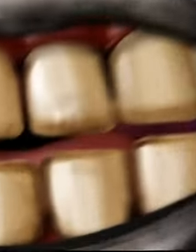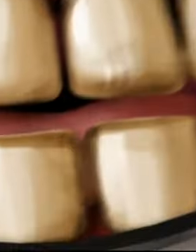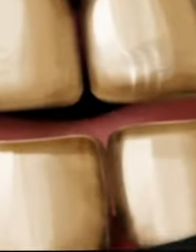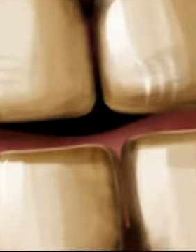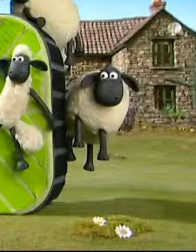Father's and on at Get runhooays